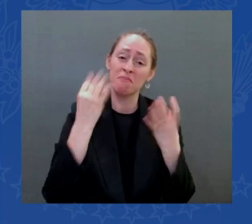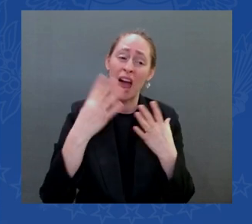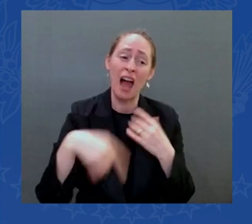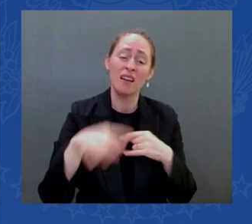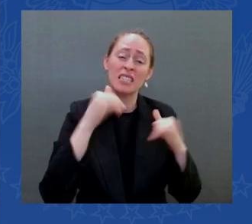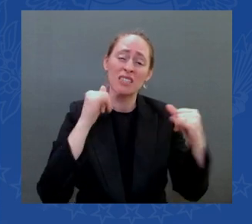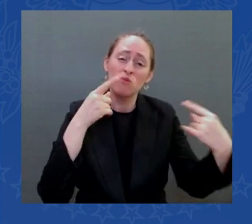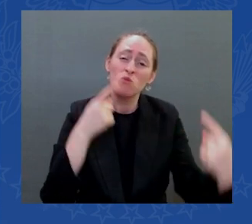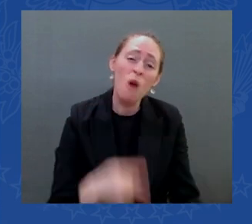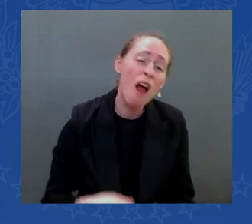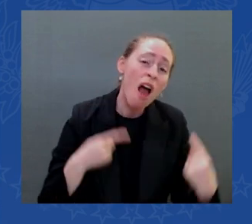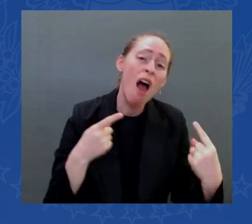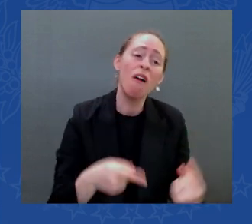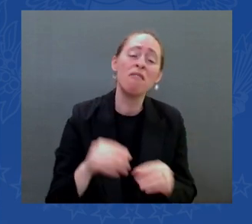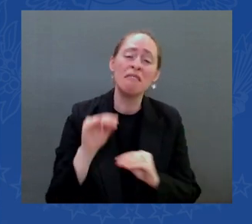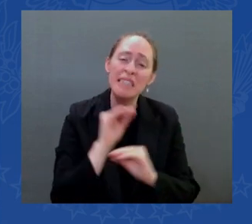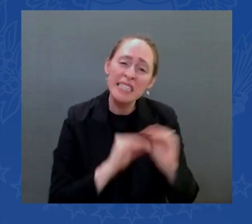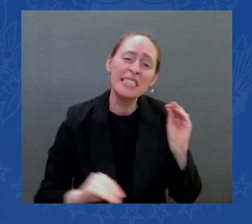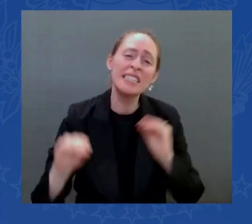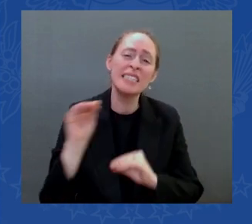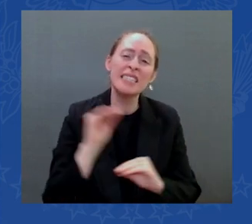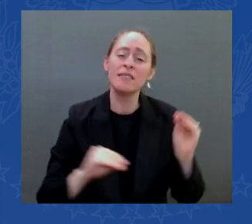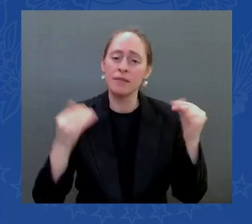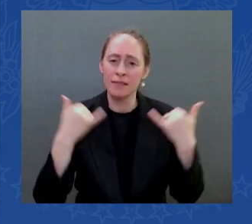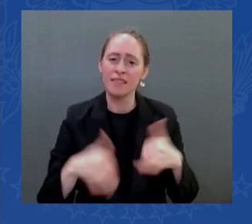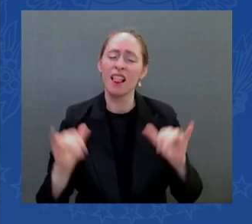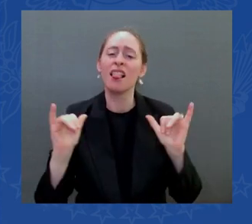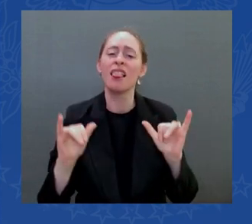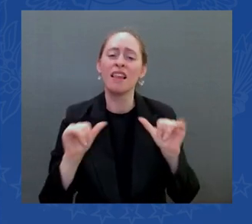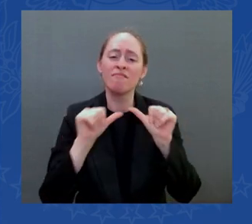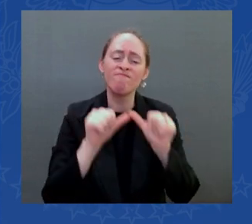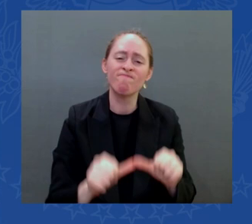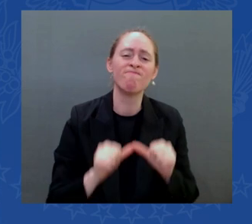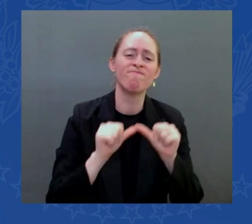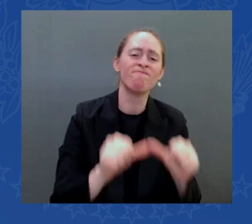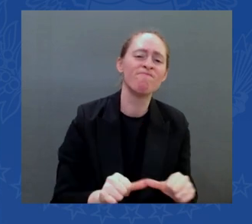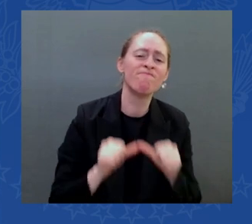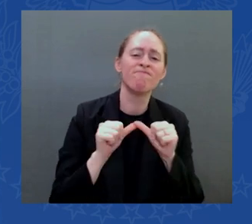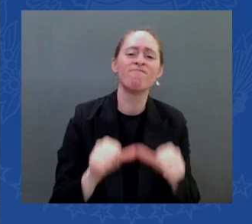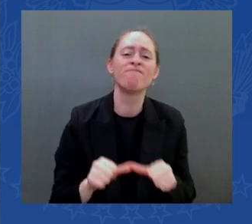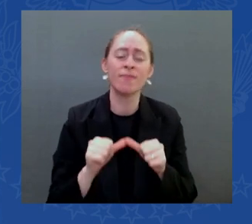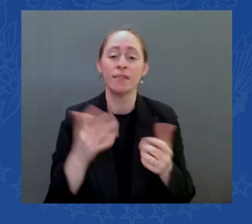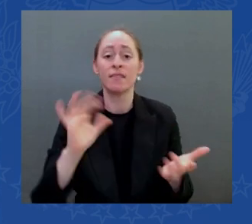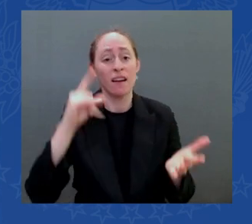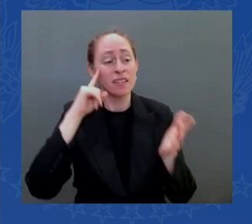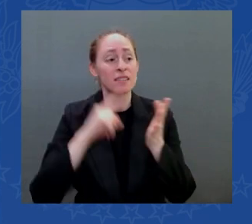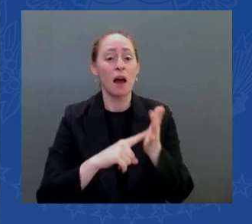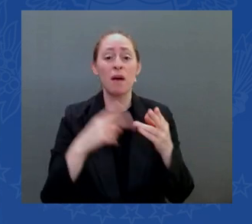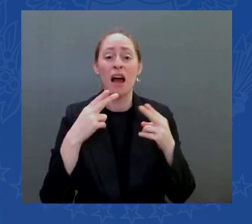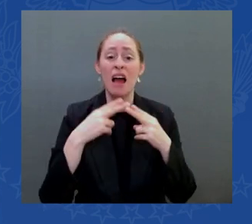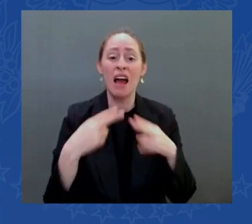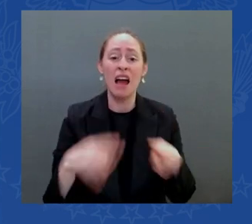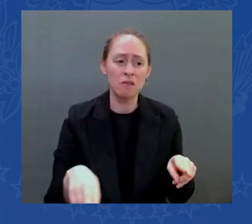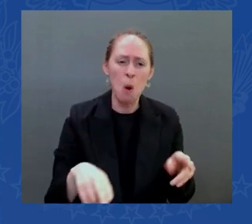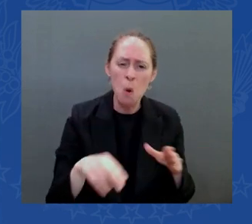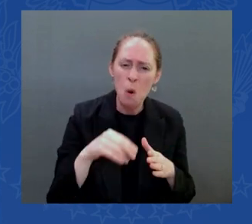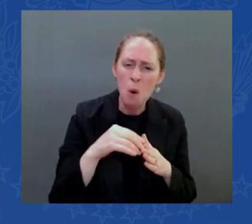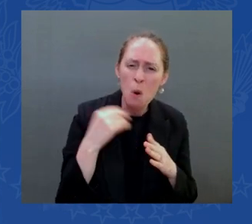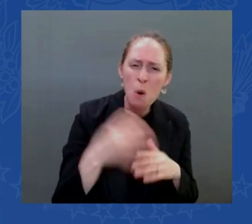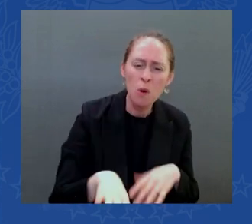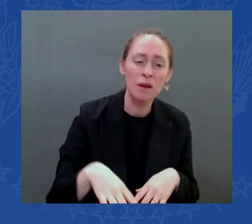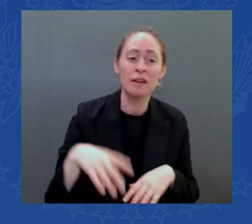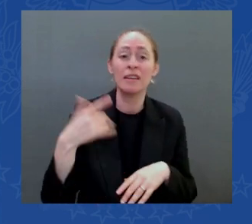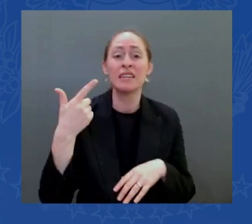cost of a dozen eggs cost of a gallon of gasoline it matters it matters so